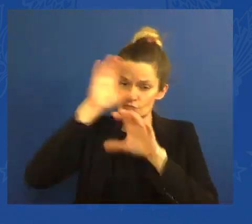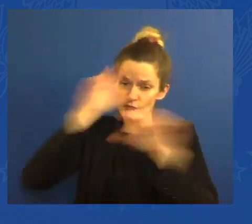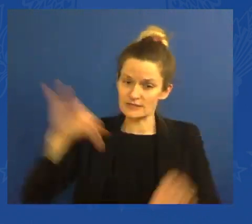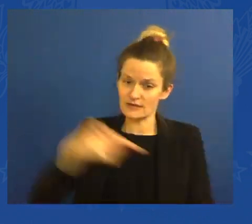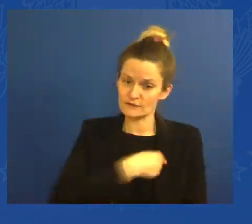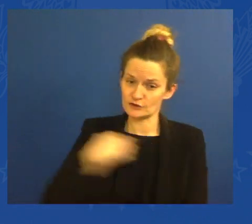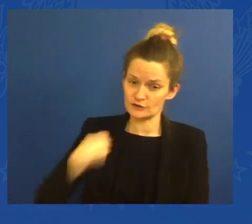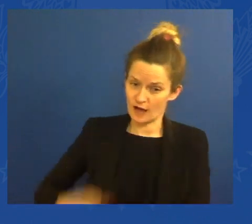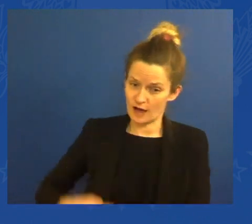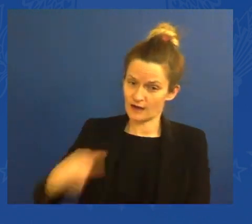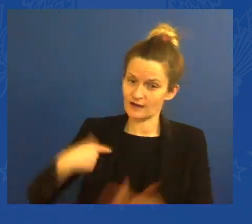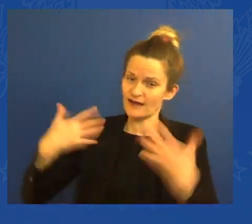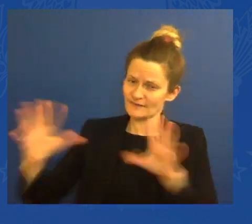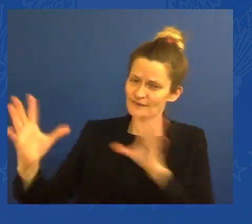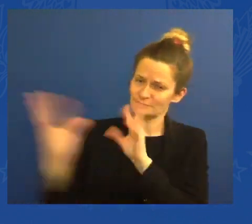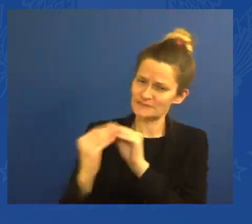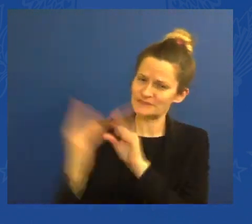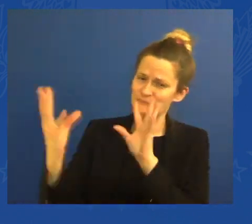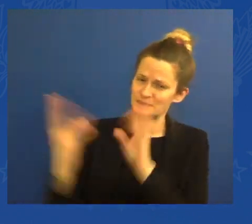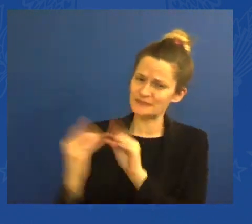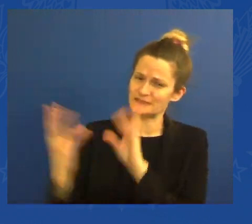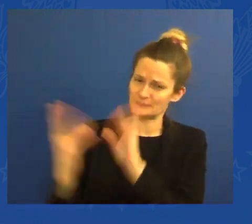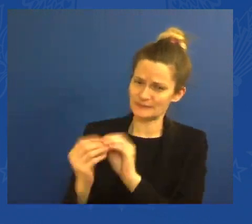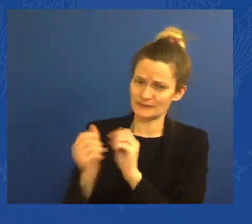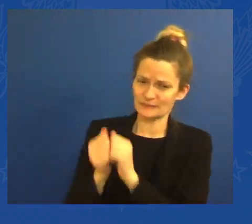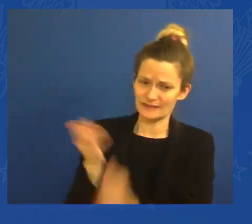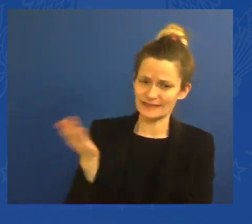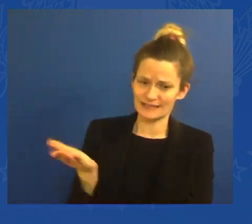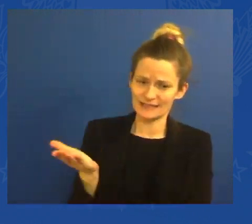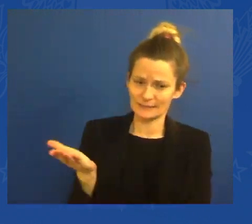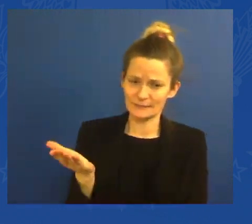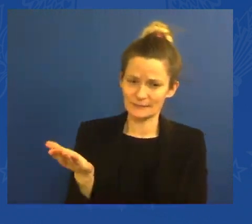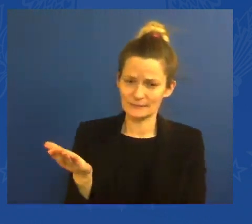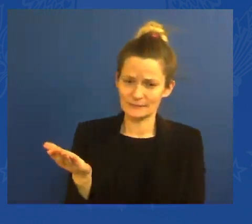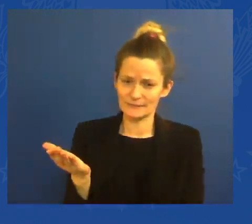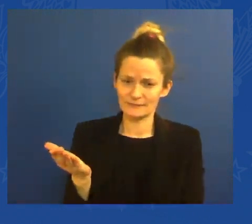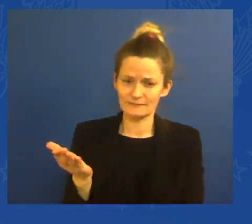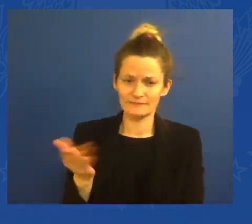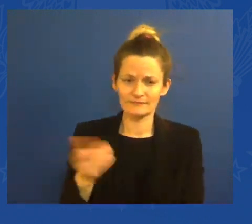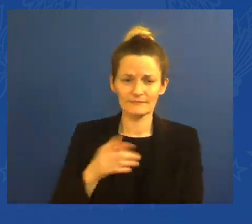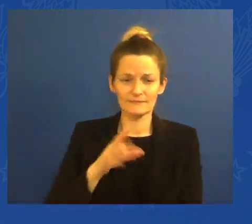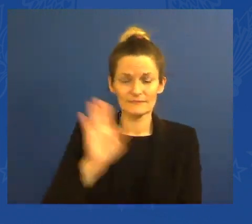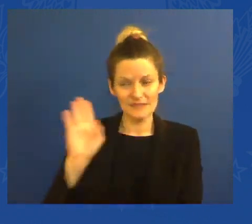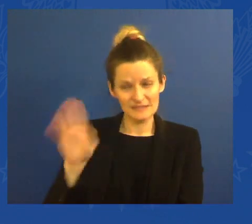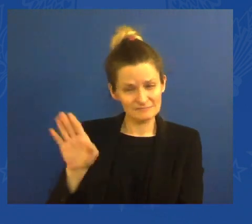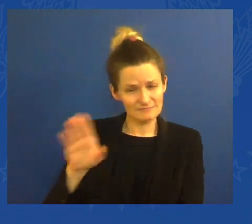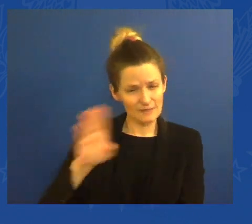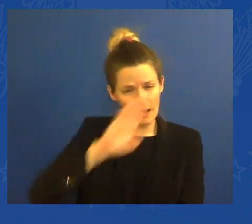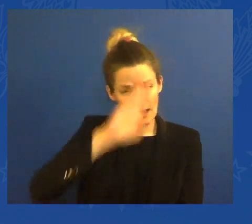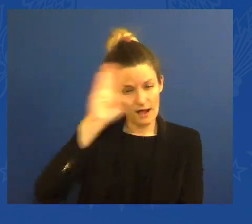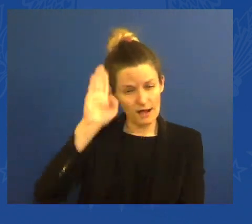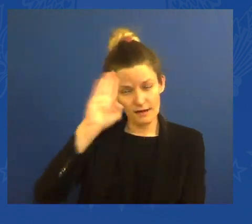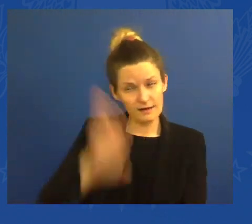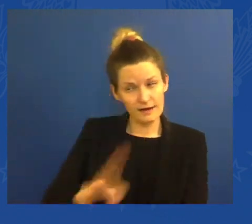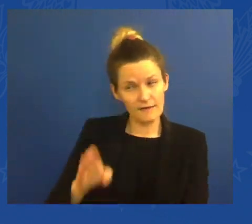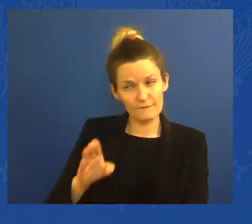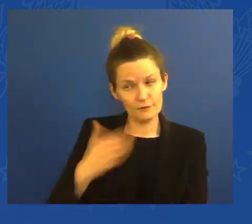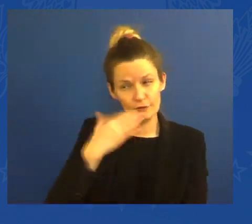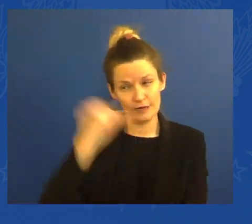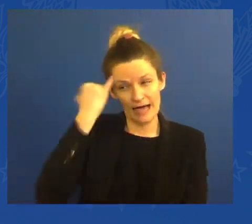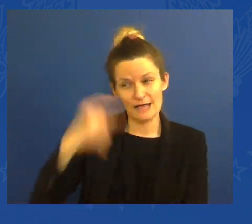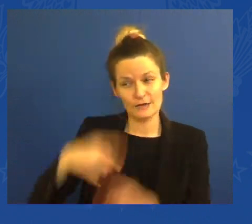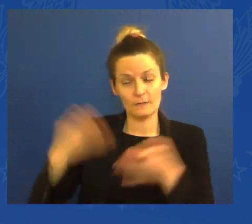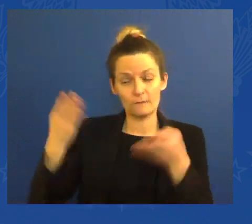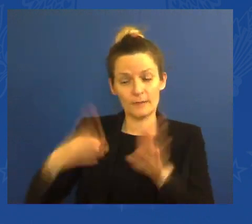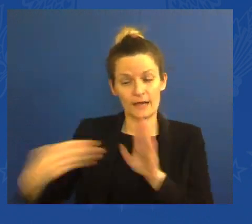there's never been a good bet to bet against the American people, never. Given half a chance, they've never, ever, ever,